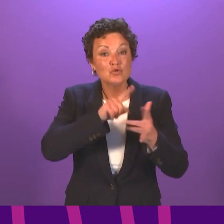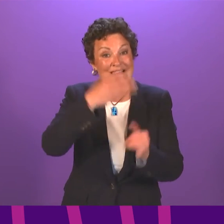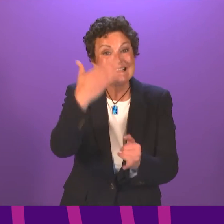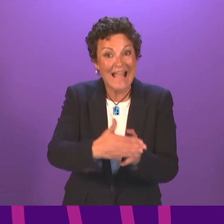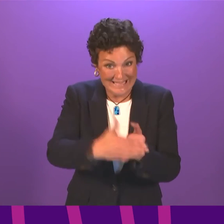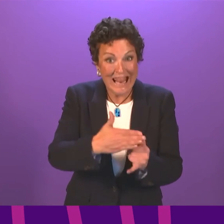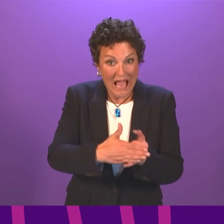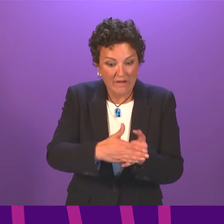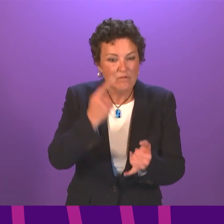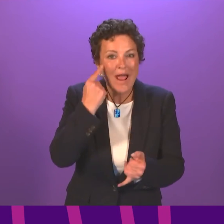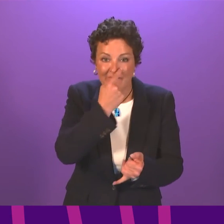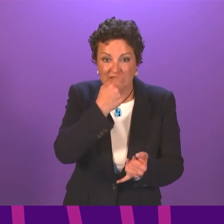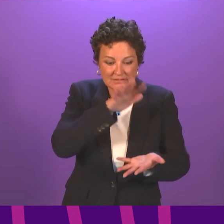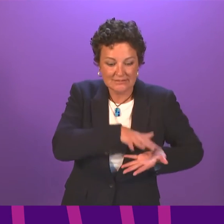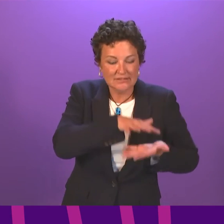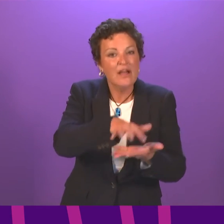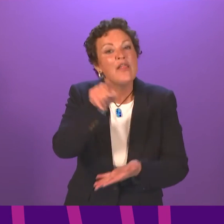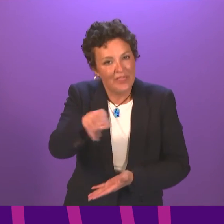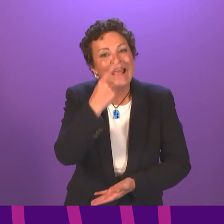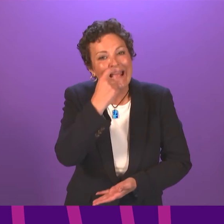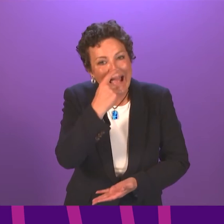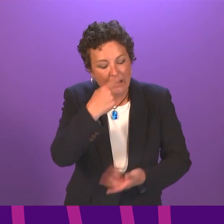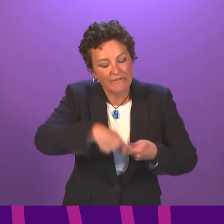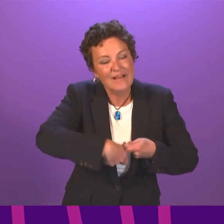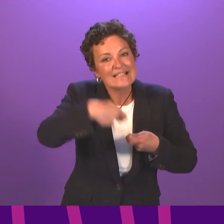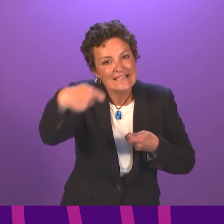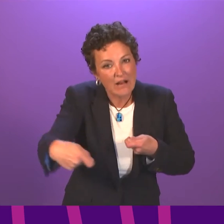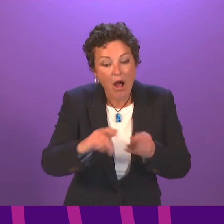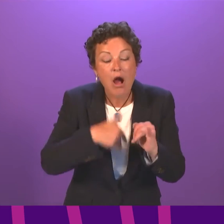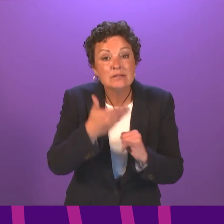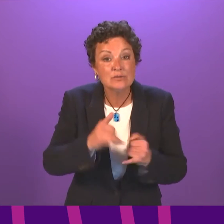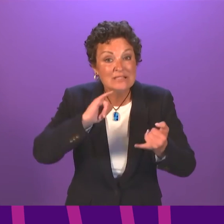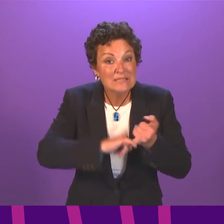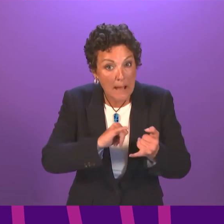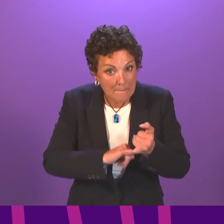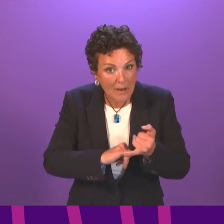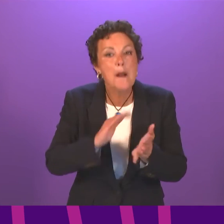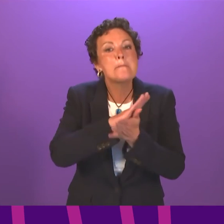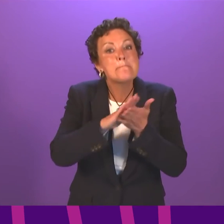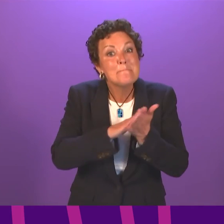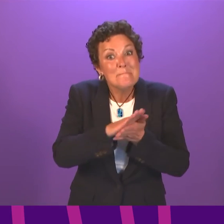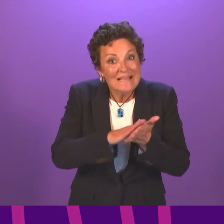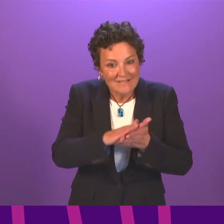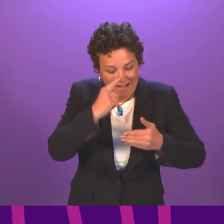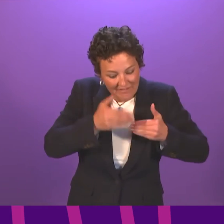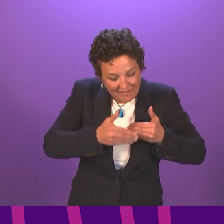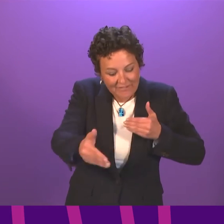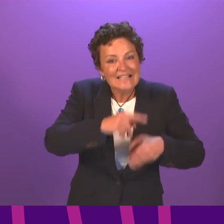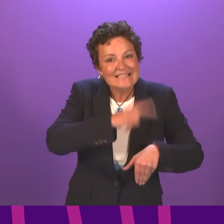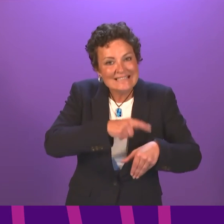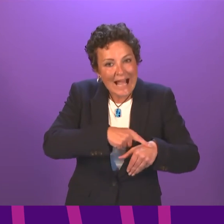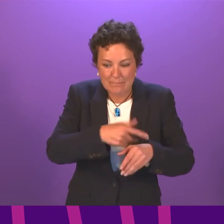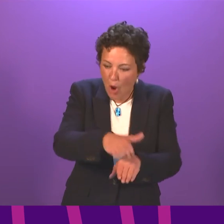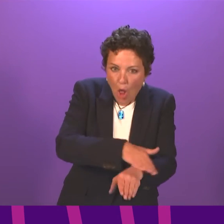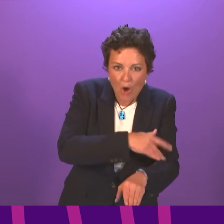they can have access to an extended period until September. So it takes account of those circumstances, gives young people